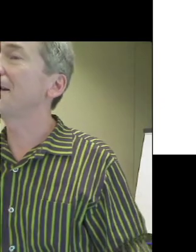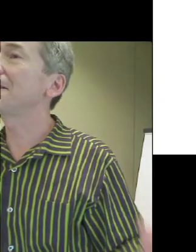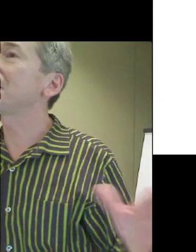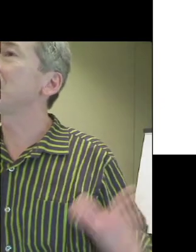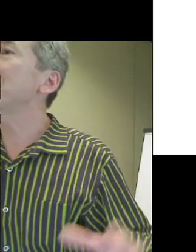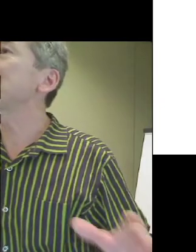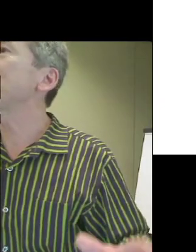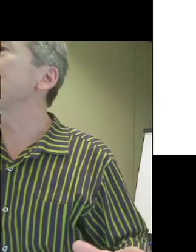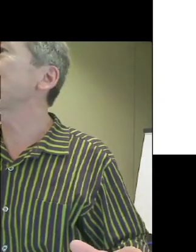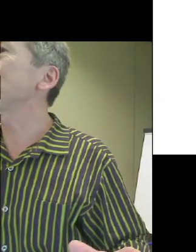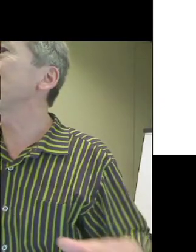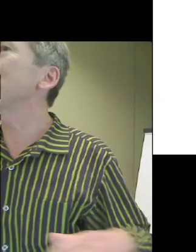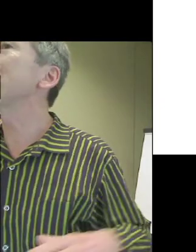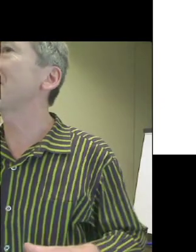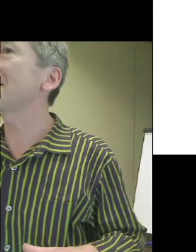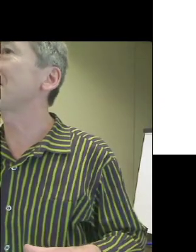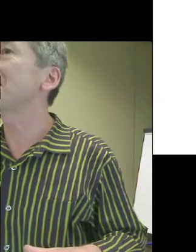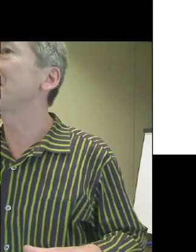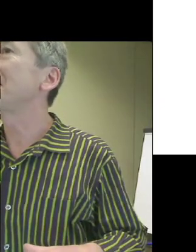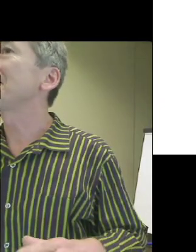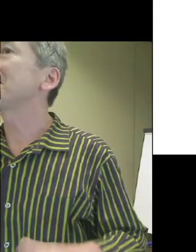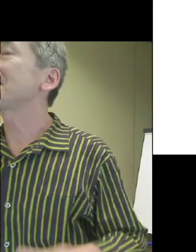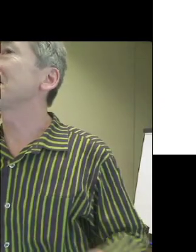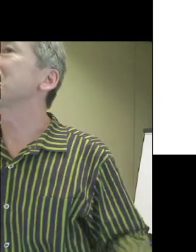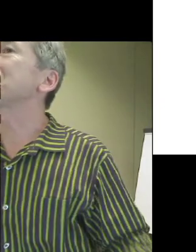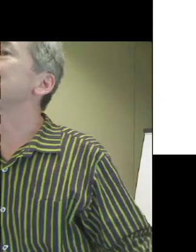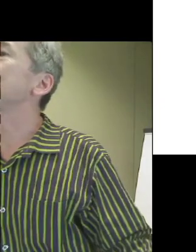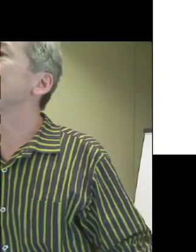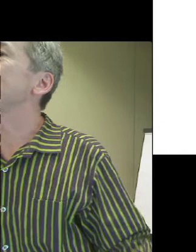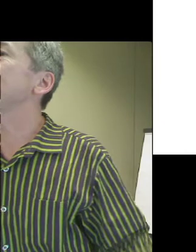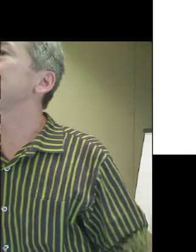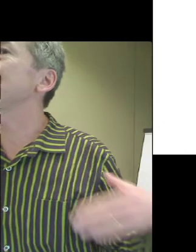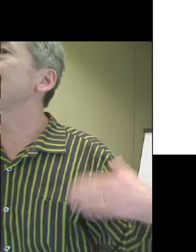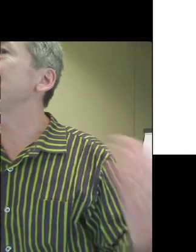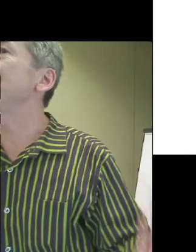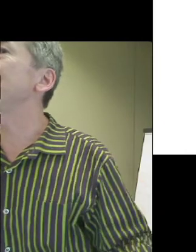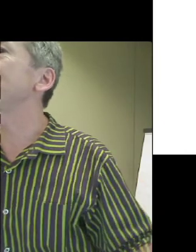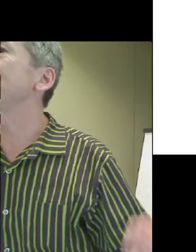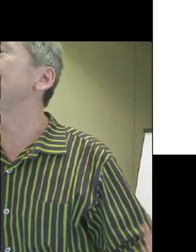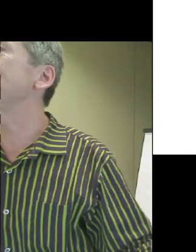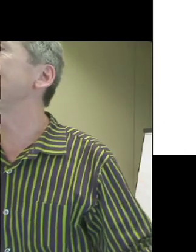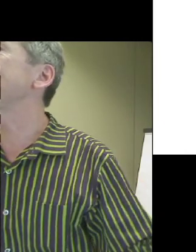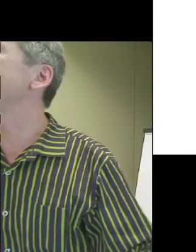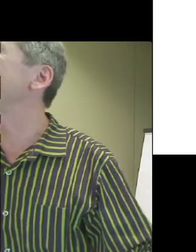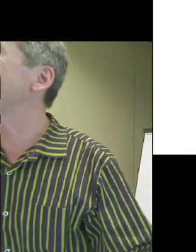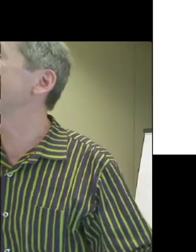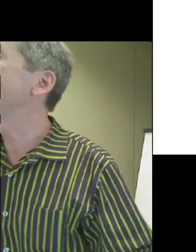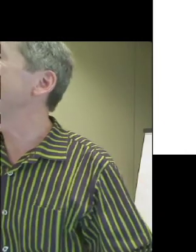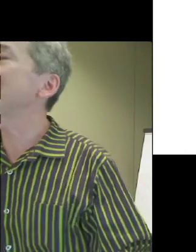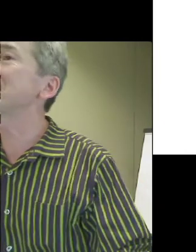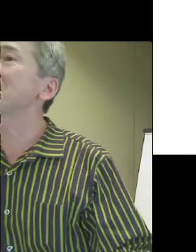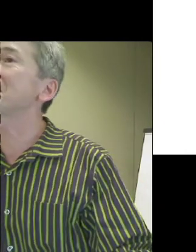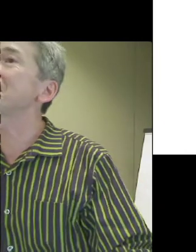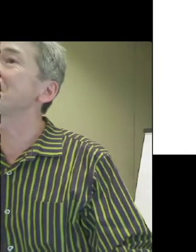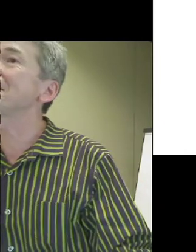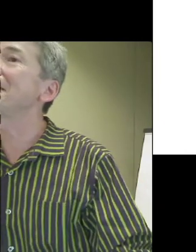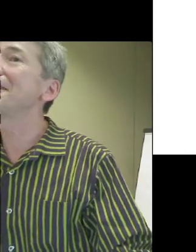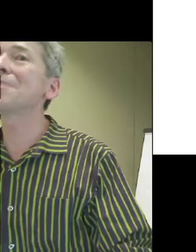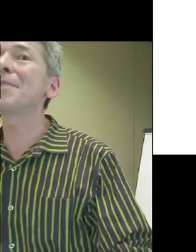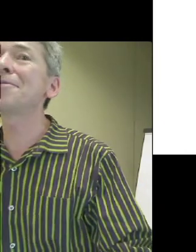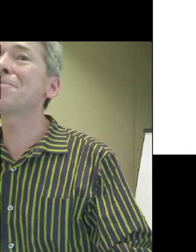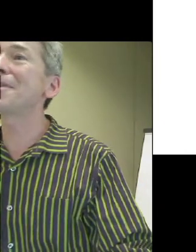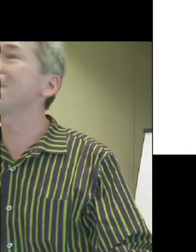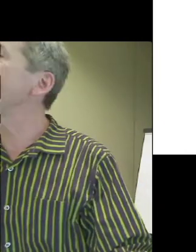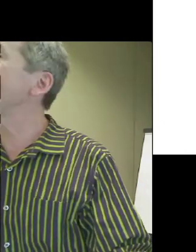And that we must make sure all together that it's on the agenda. The accessibility, the digital train has left the station.